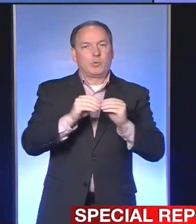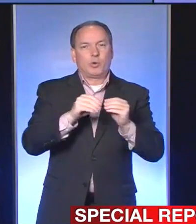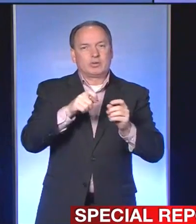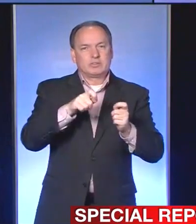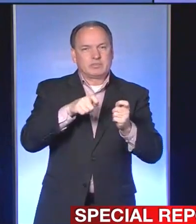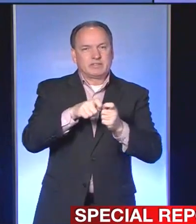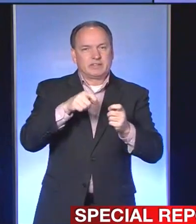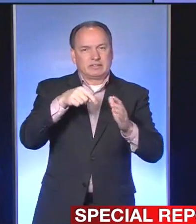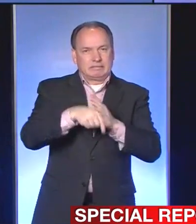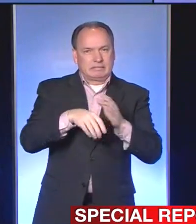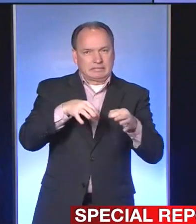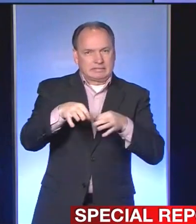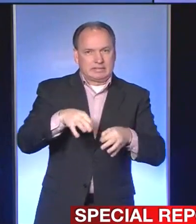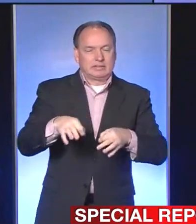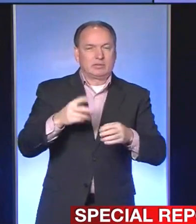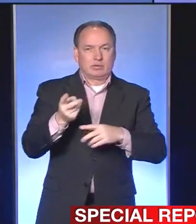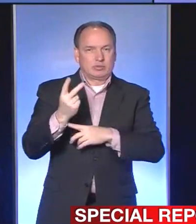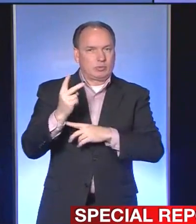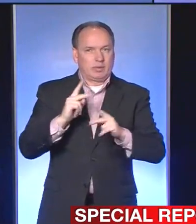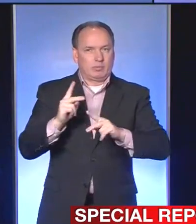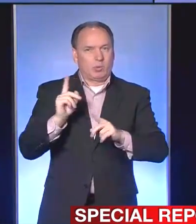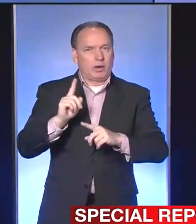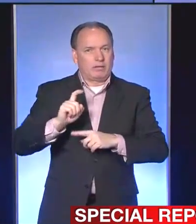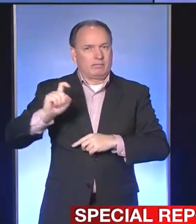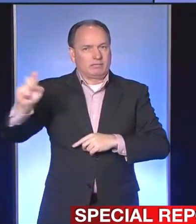information on those two people and where they went.